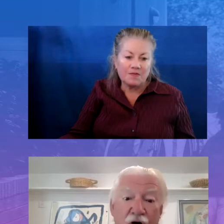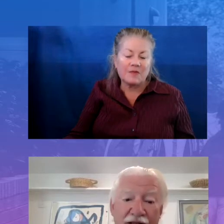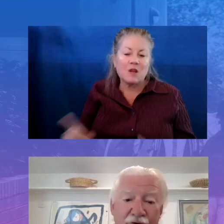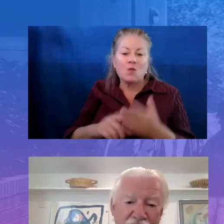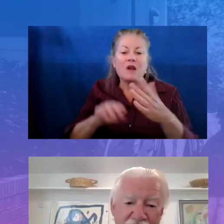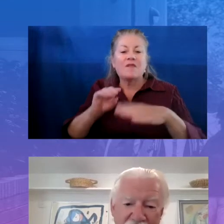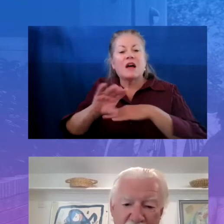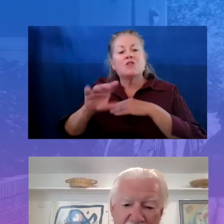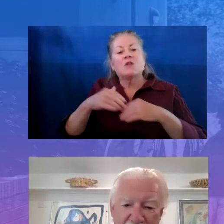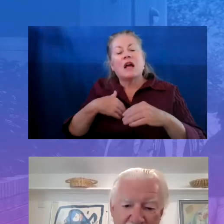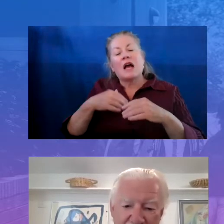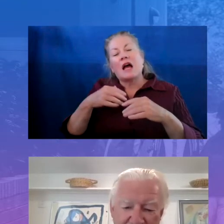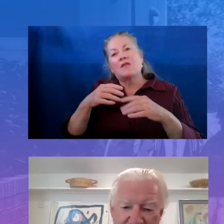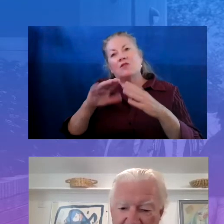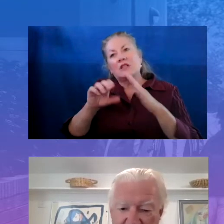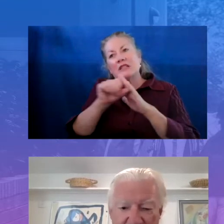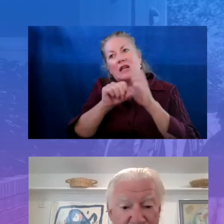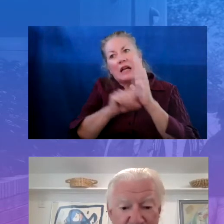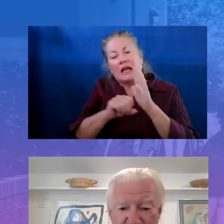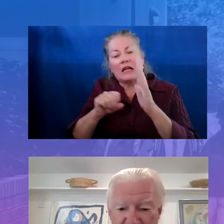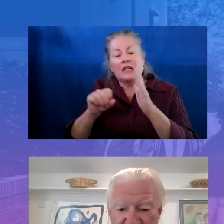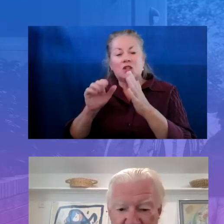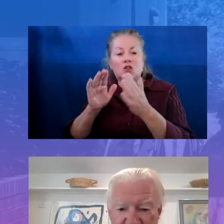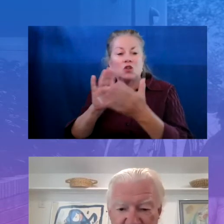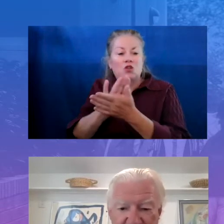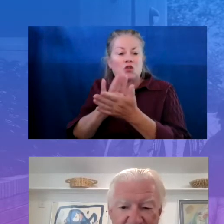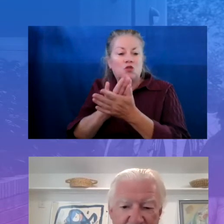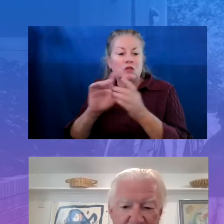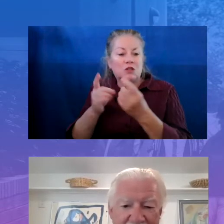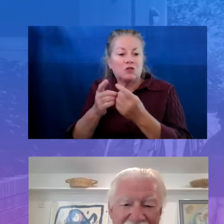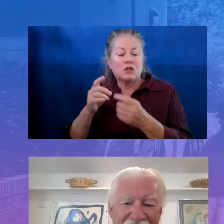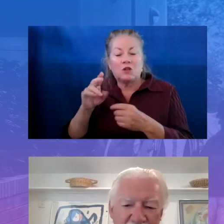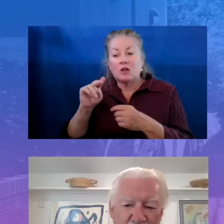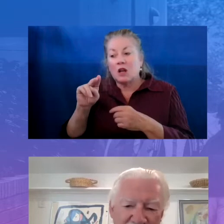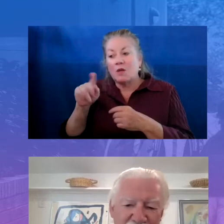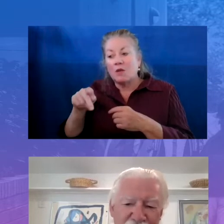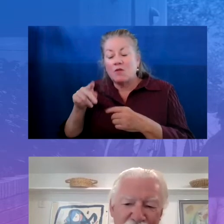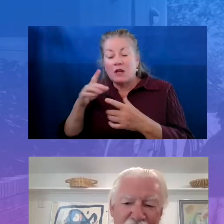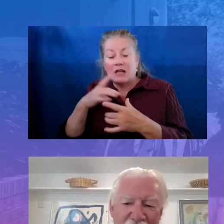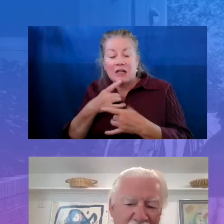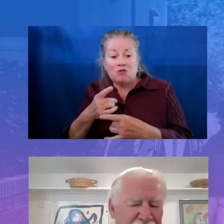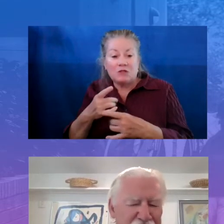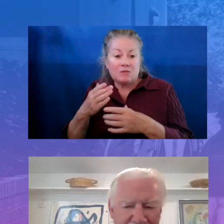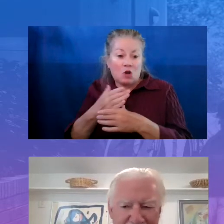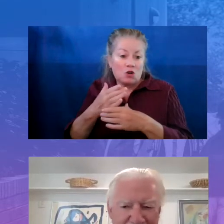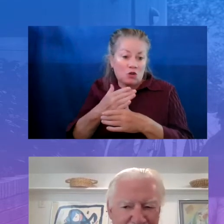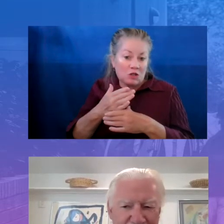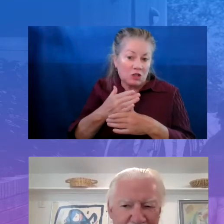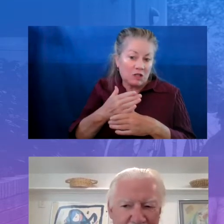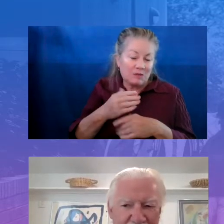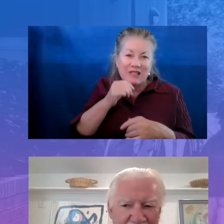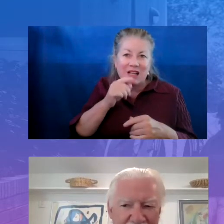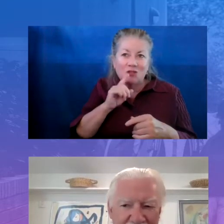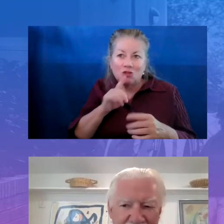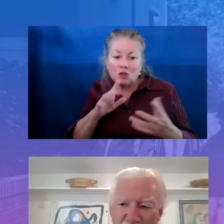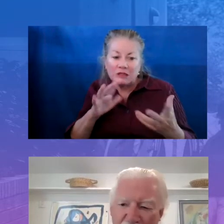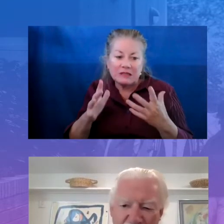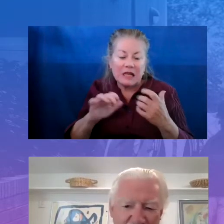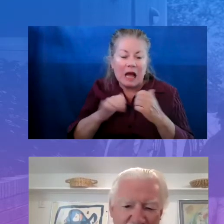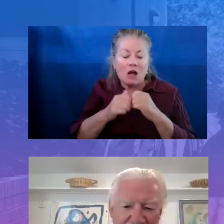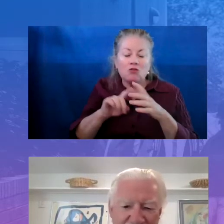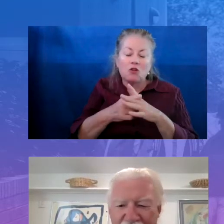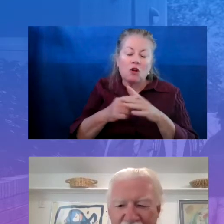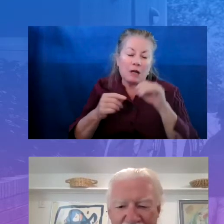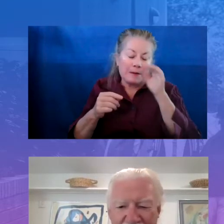who are interested in partnering in after-school and summers that aren't quite sure how to start? What is the key